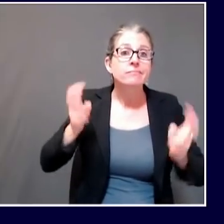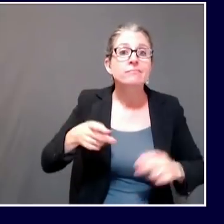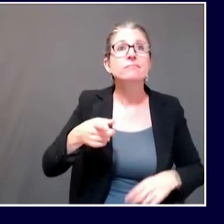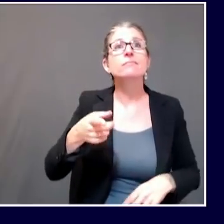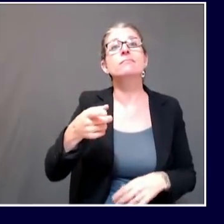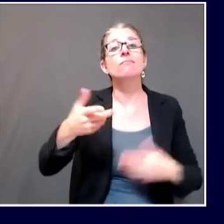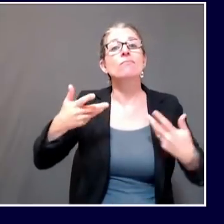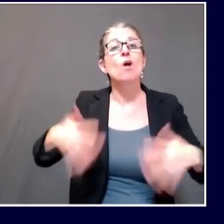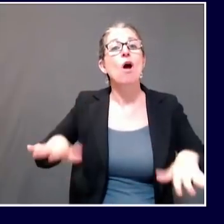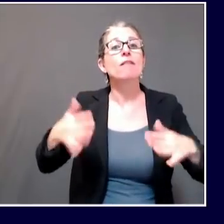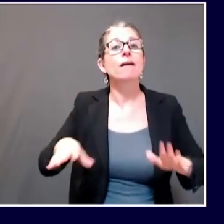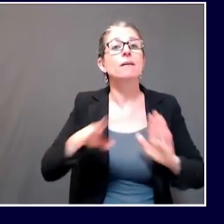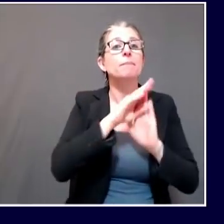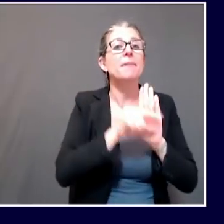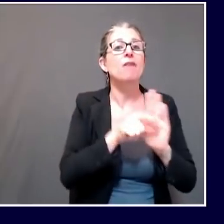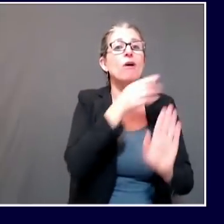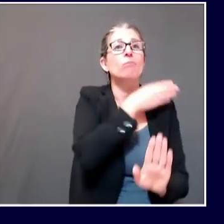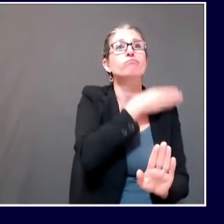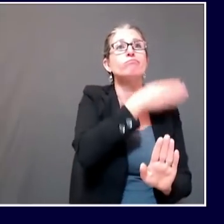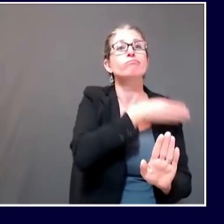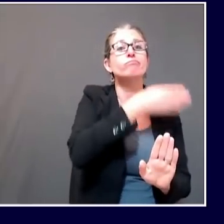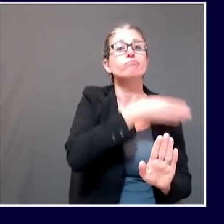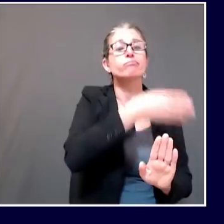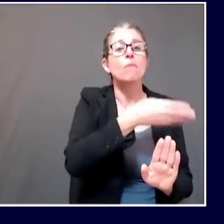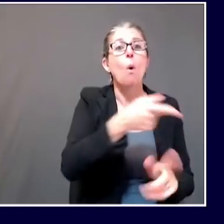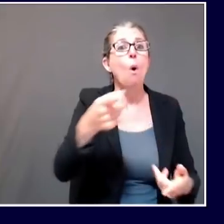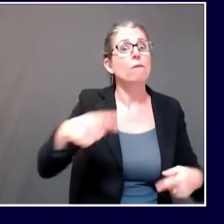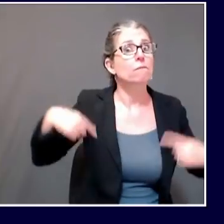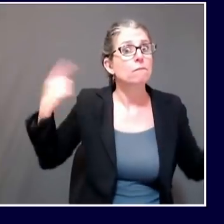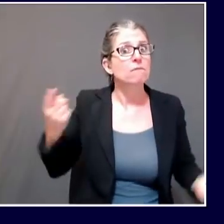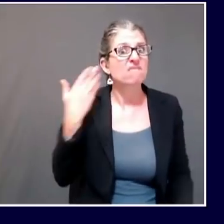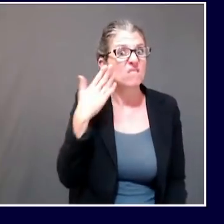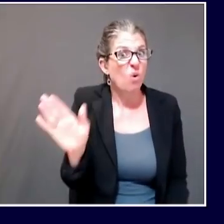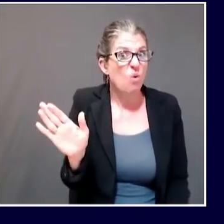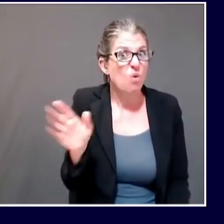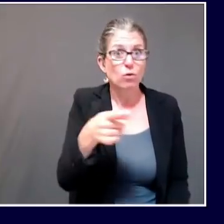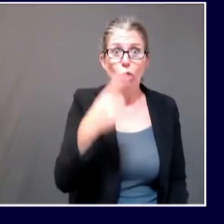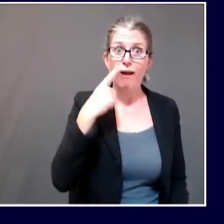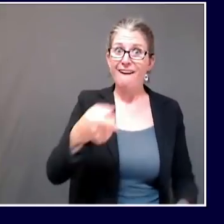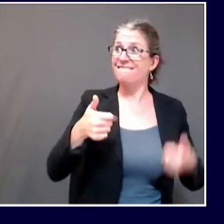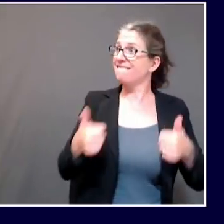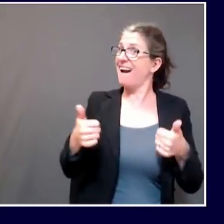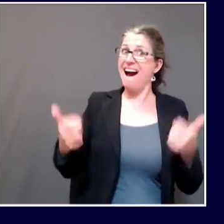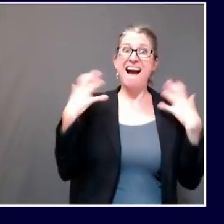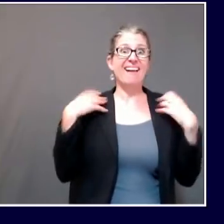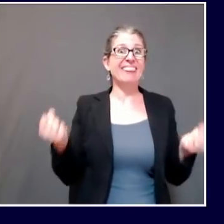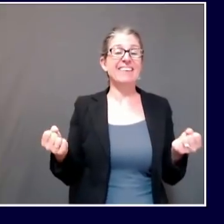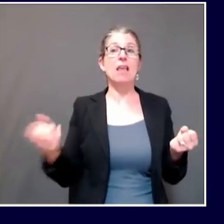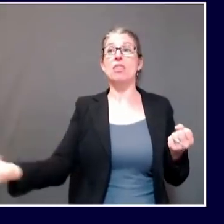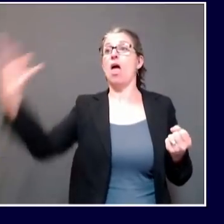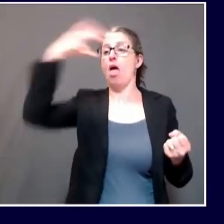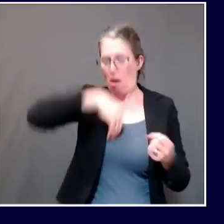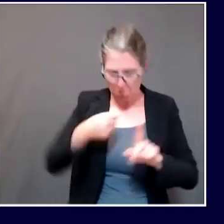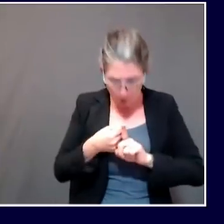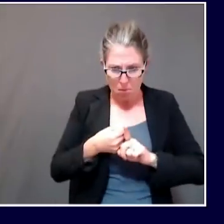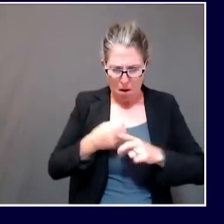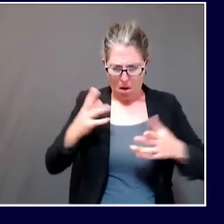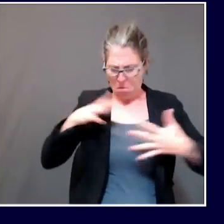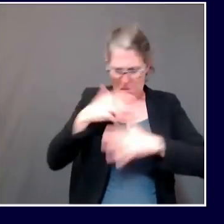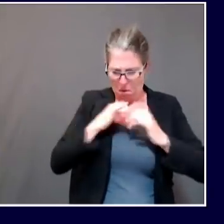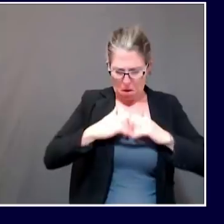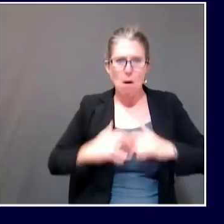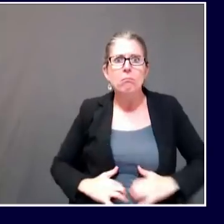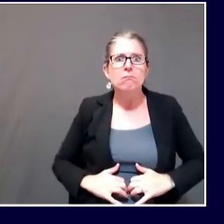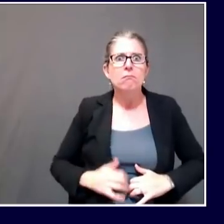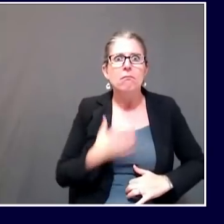may be brand new that now come to the fore and can lead to death. So, no one should be comforted by these numbers whatsoever.